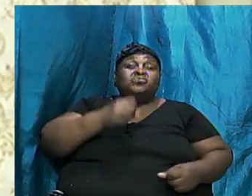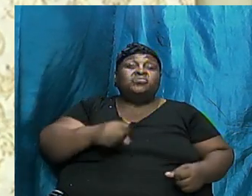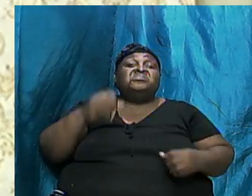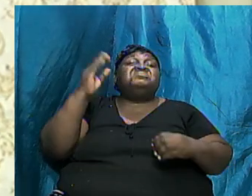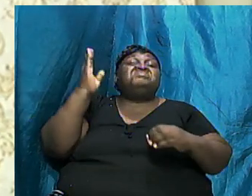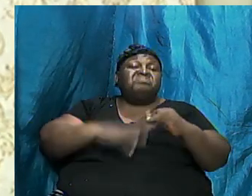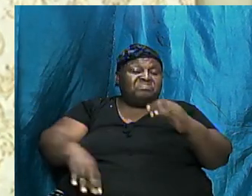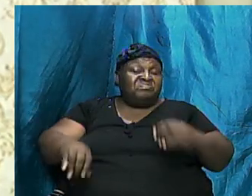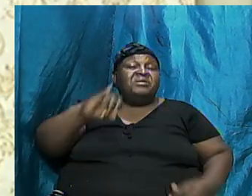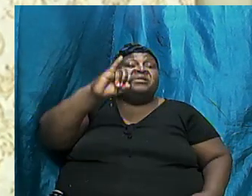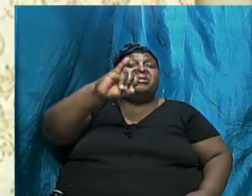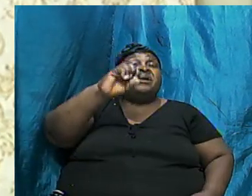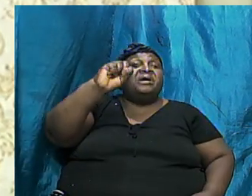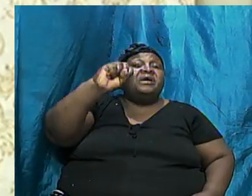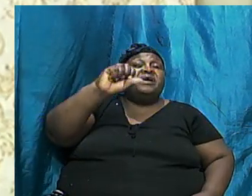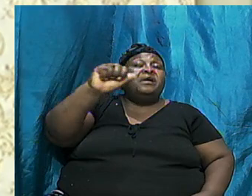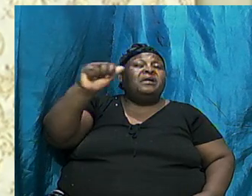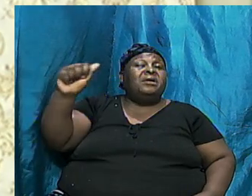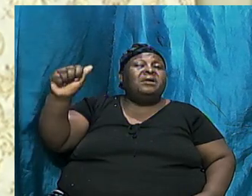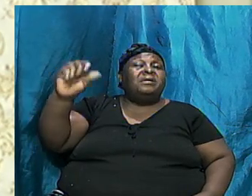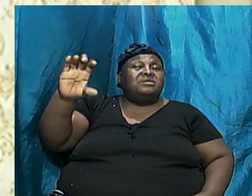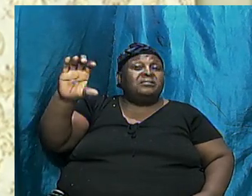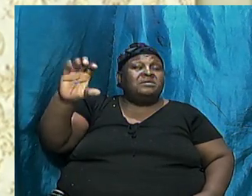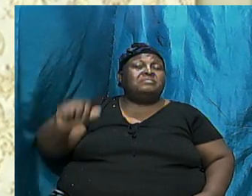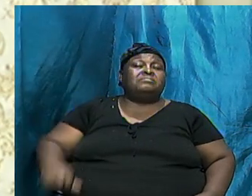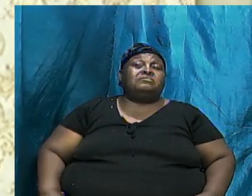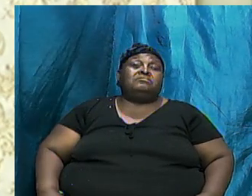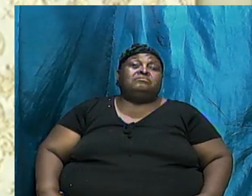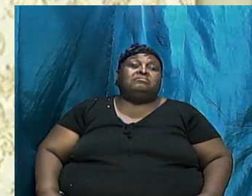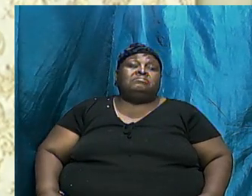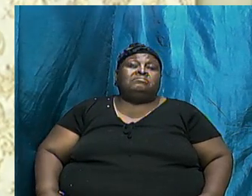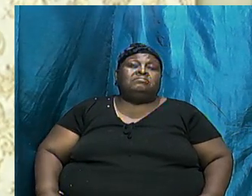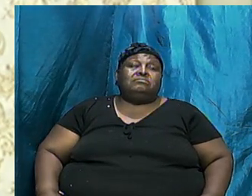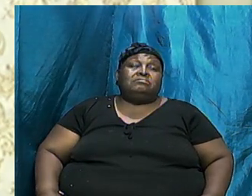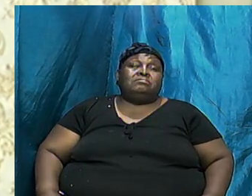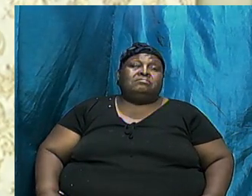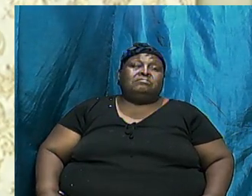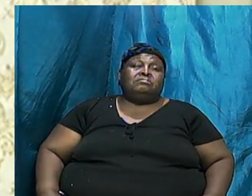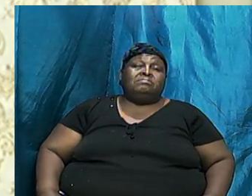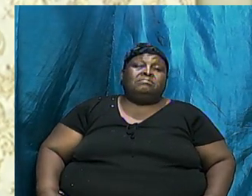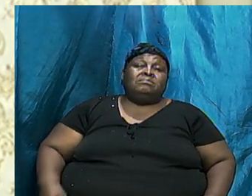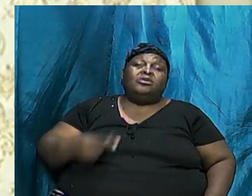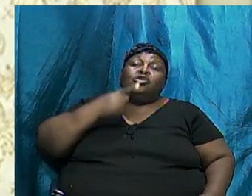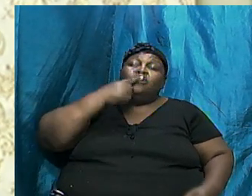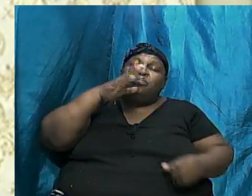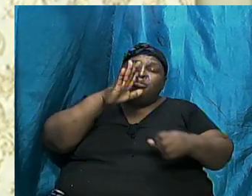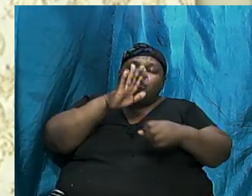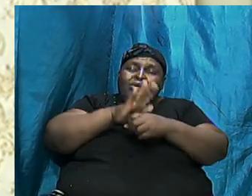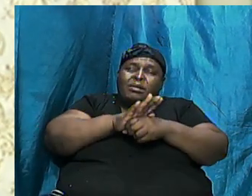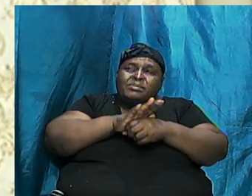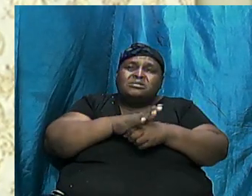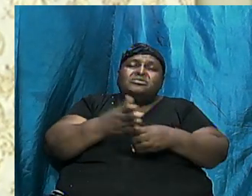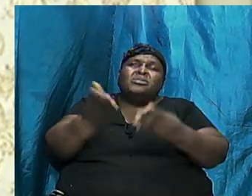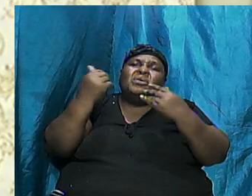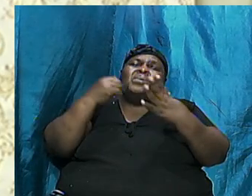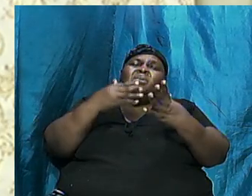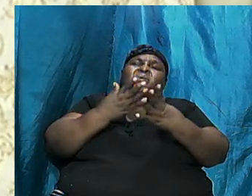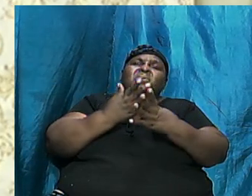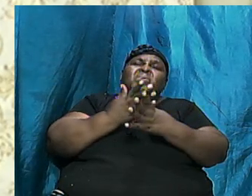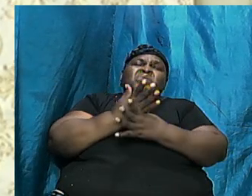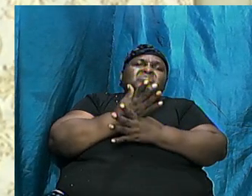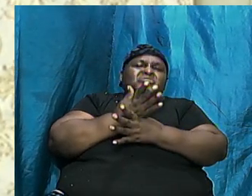Finally God Stepped In And the Promise Came Through God Never